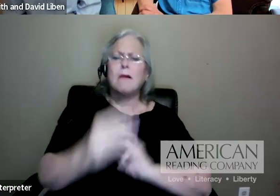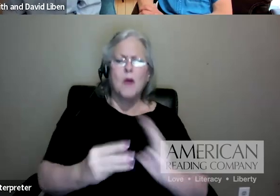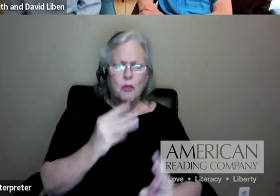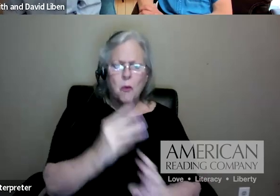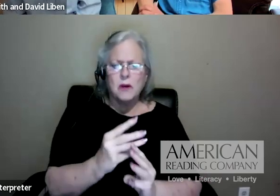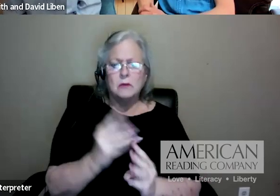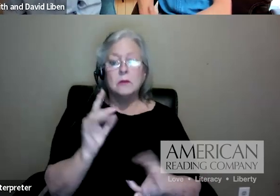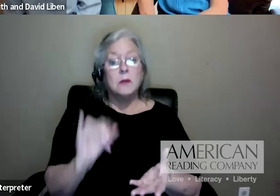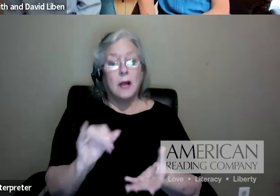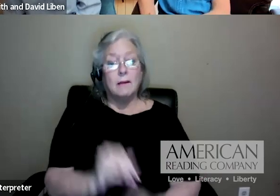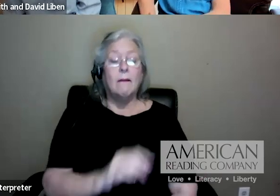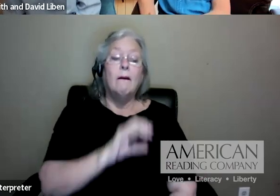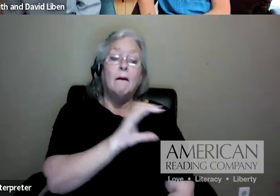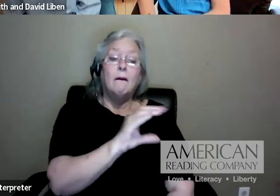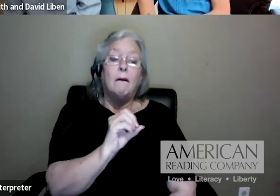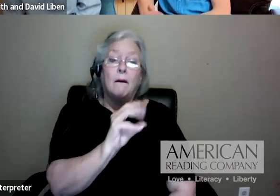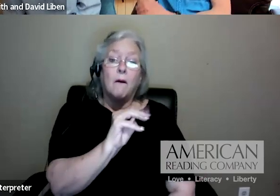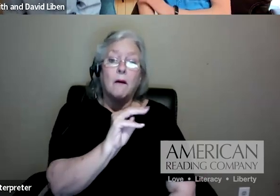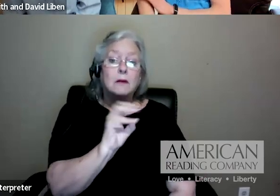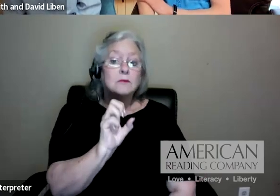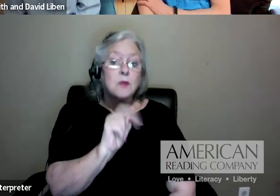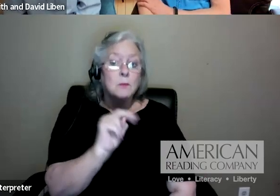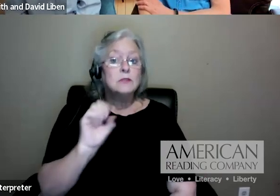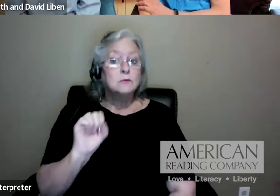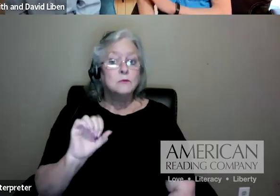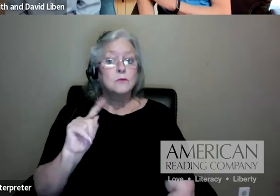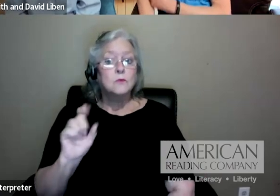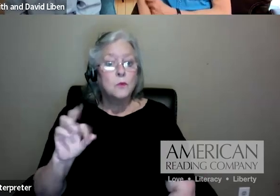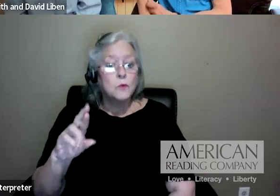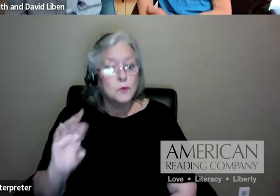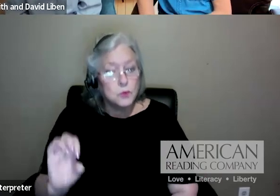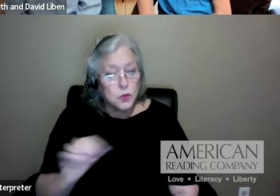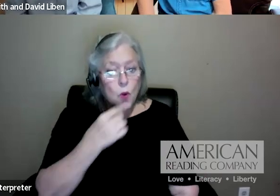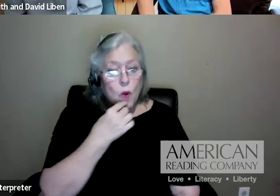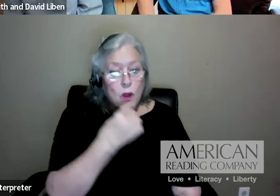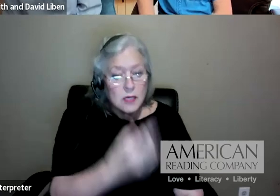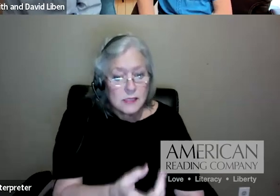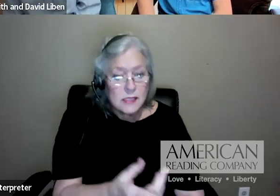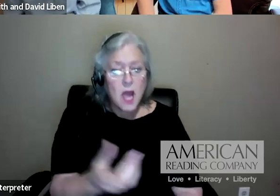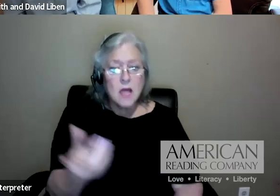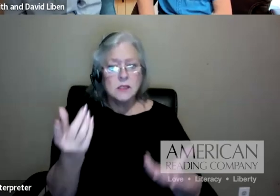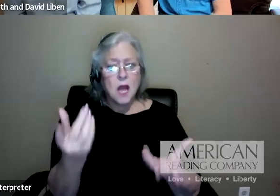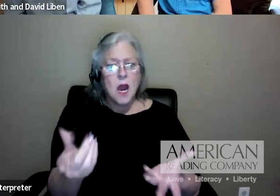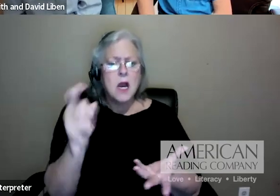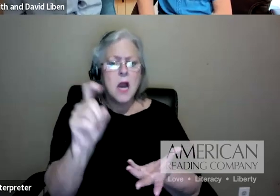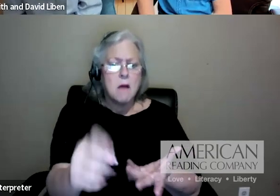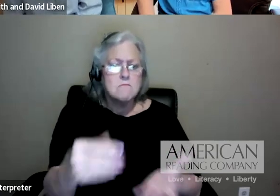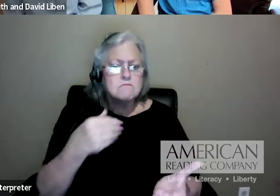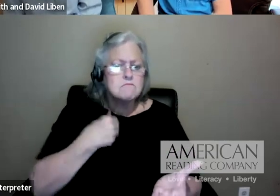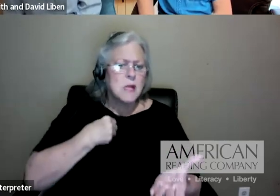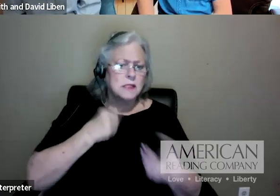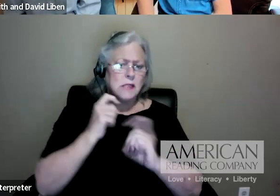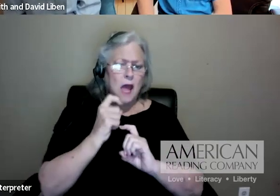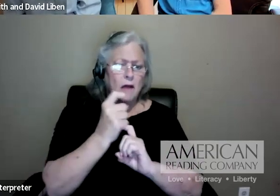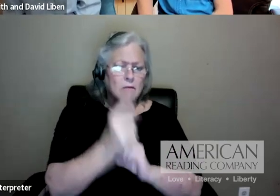Standards called for half of what students read being informational text, means that's what's in the tests, half, then many